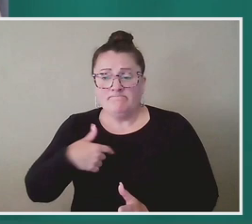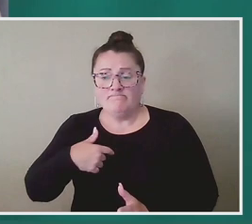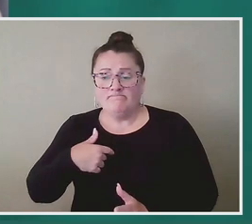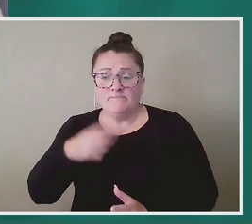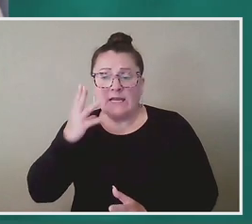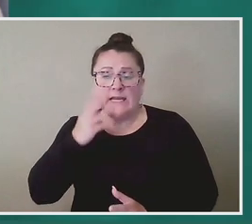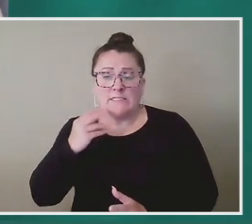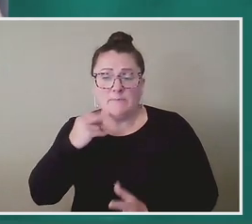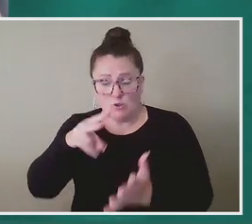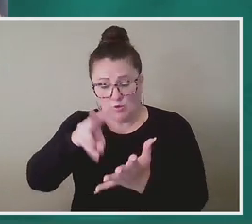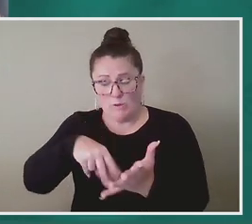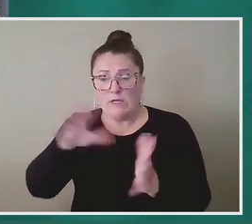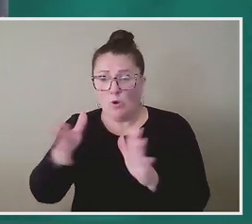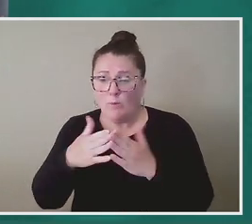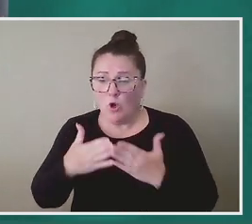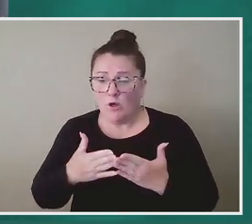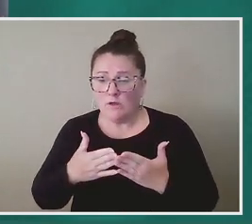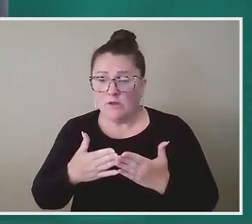reading your book